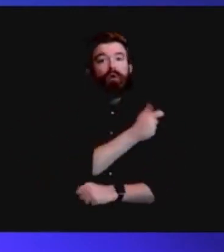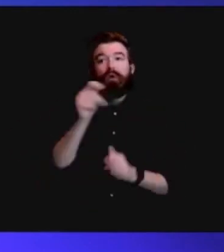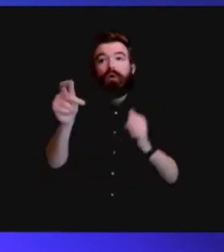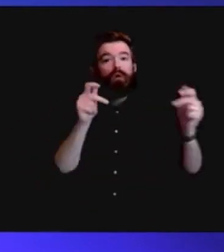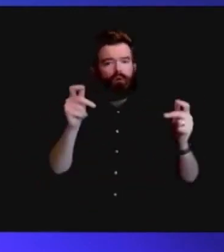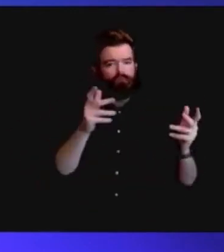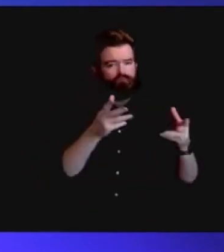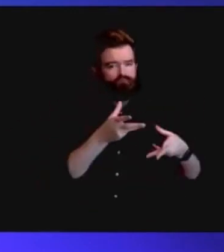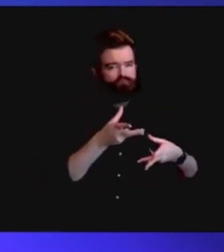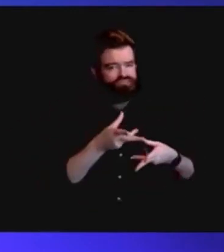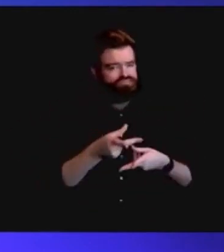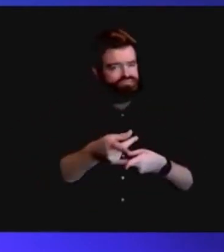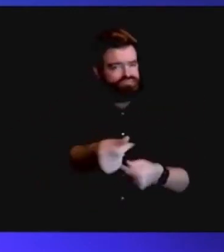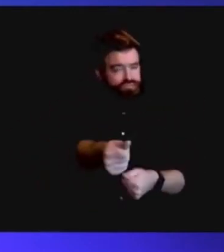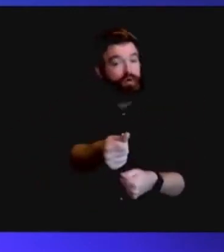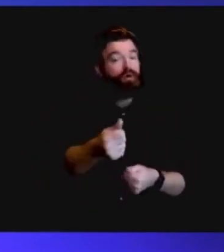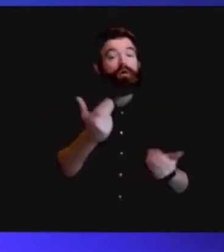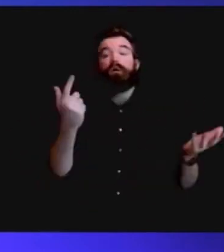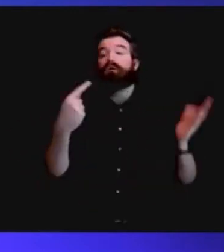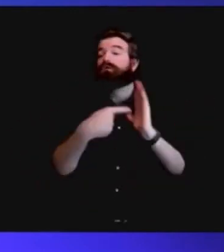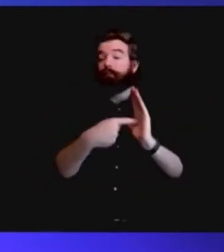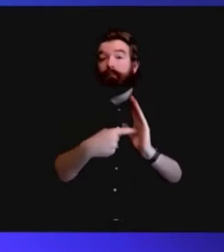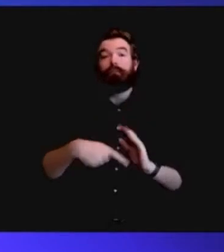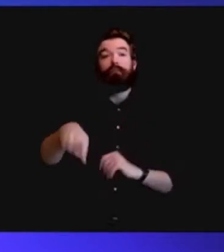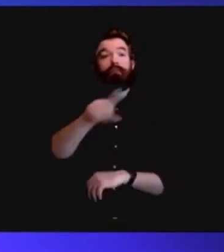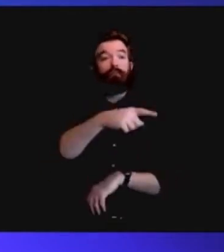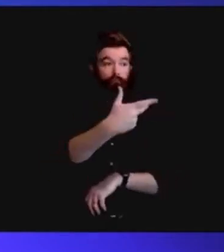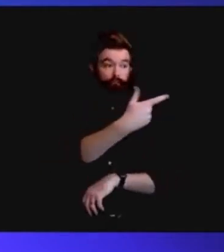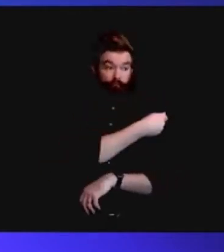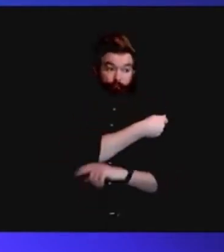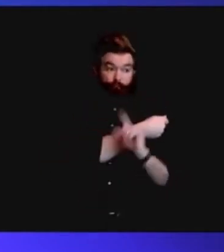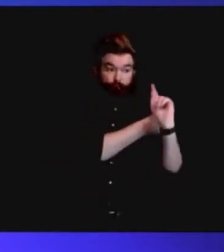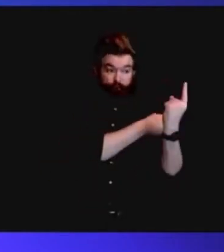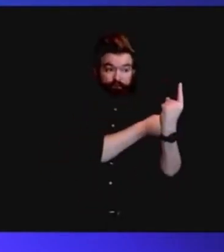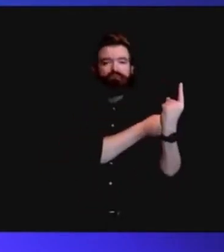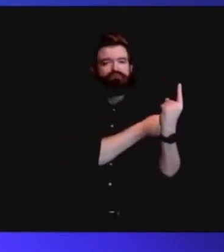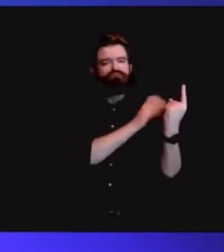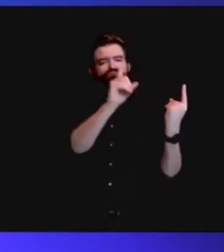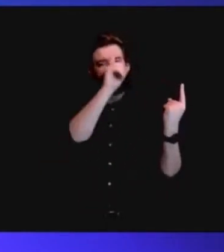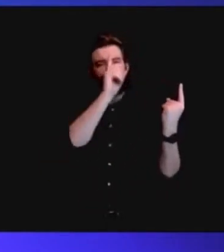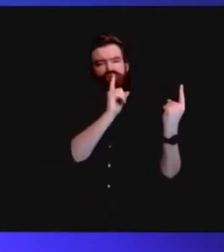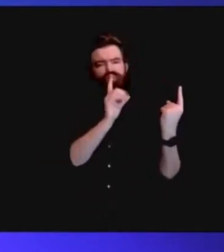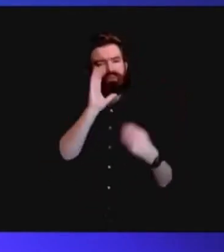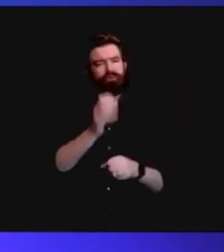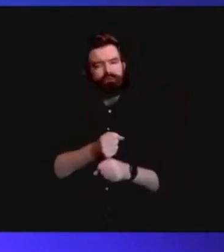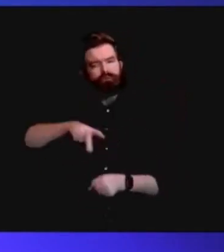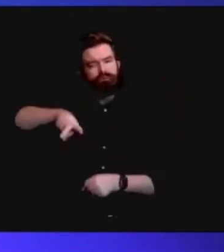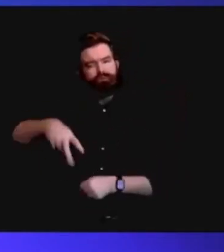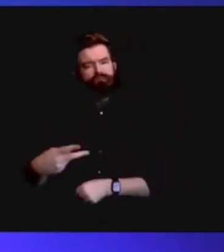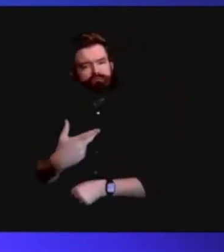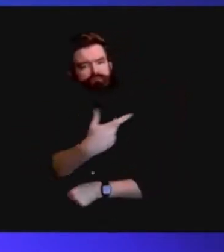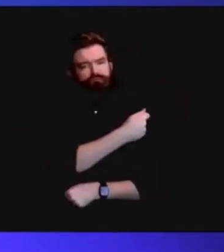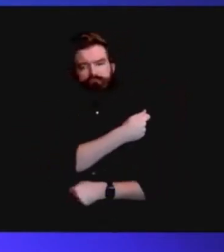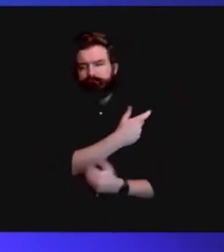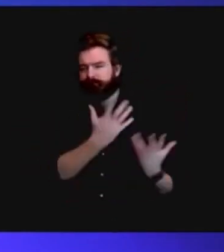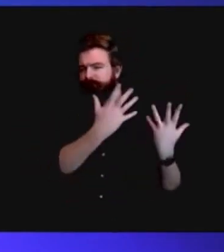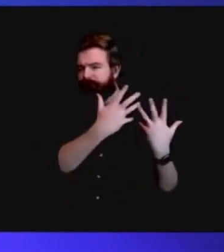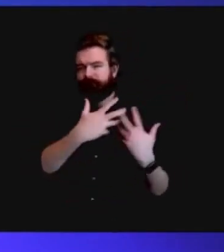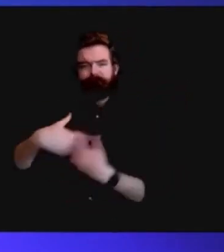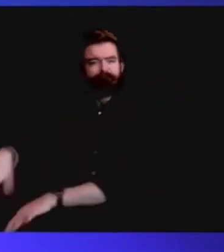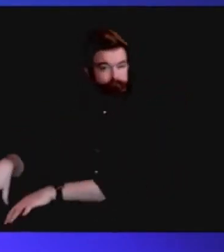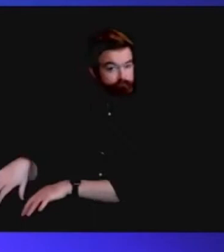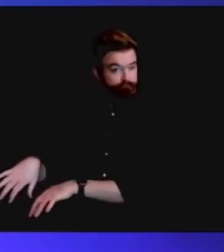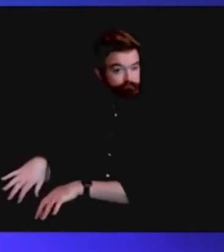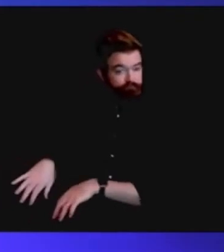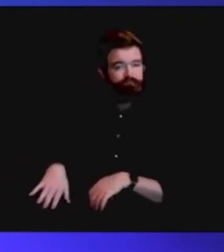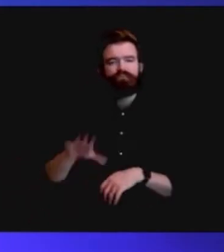and ensure that if you choose to receive your first vaccine dose, you'll get the proper follow-up shot. I